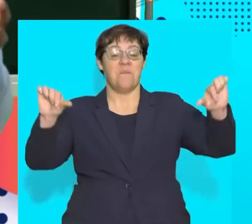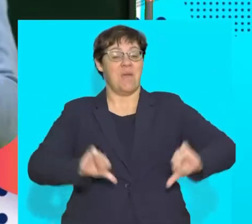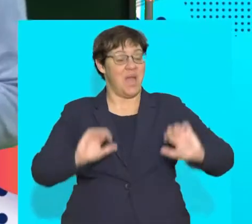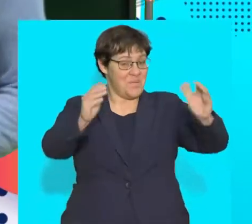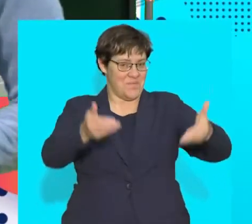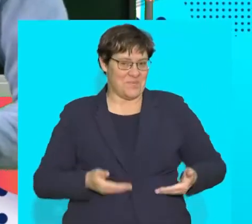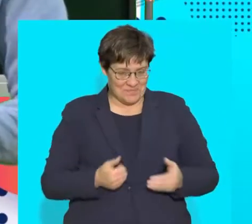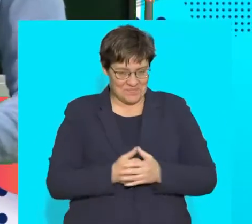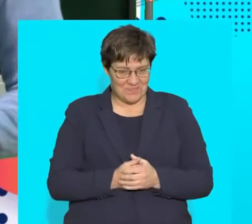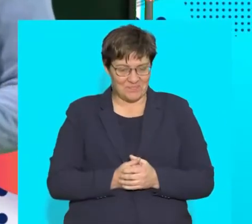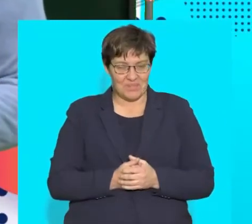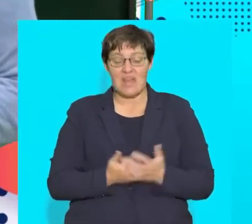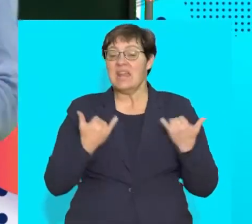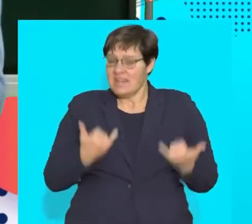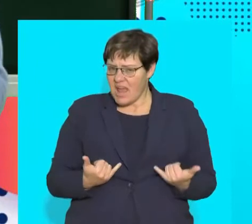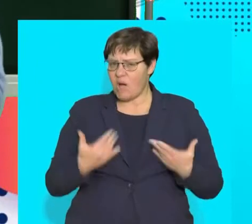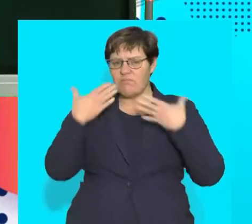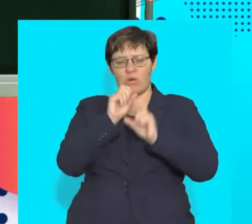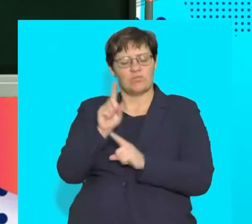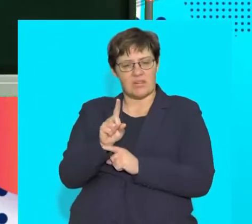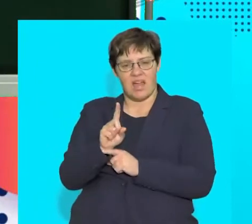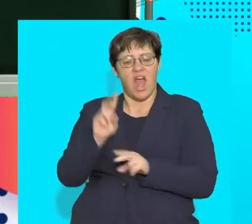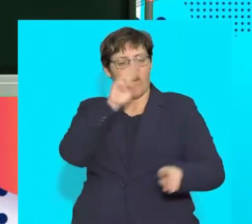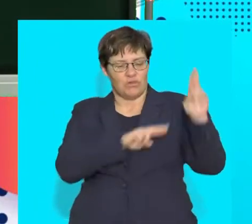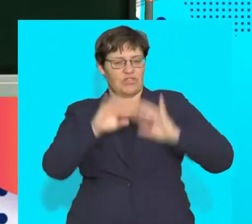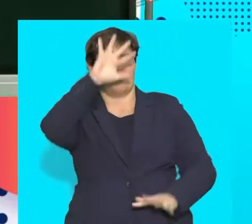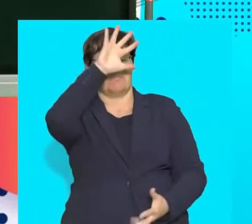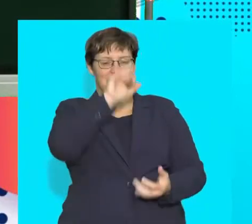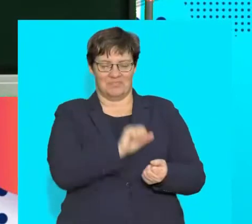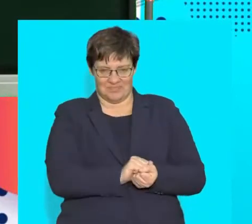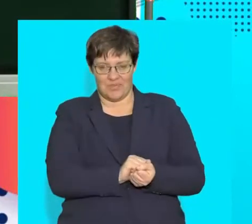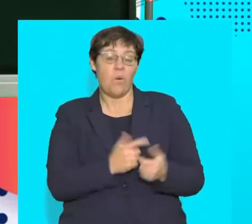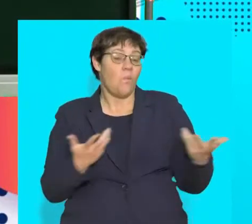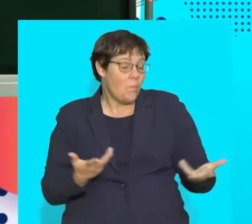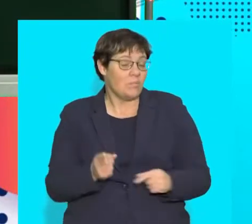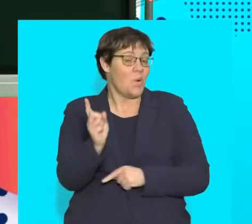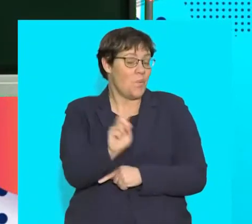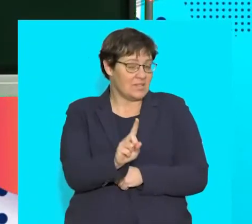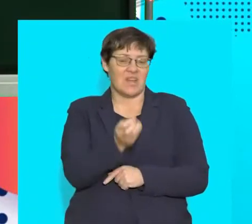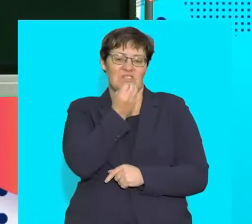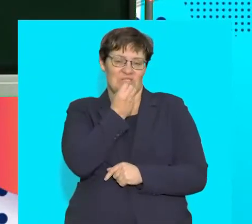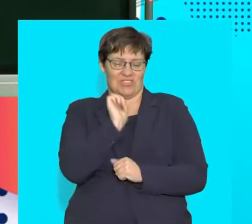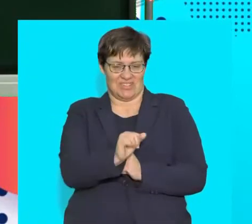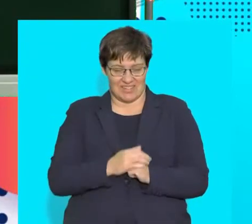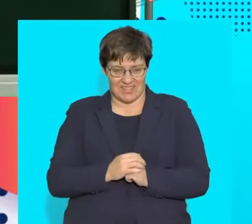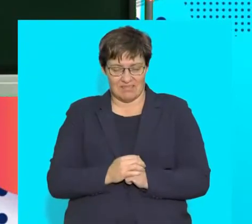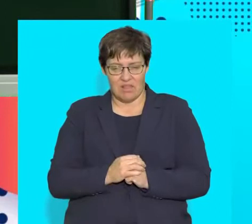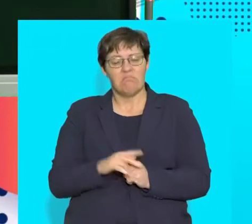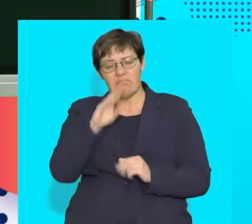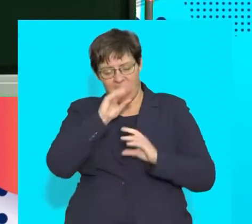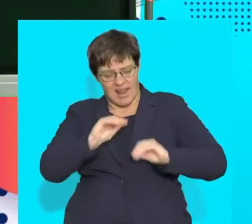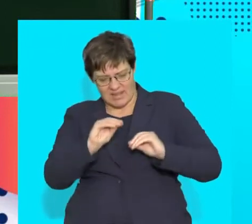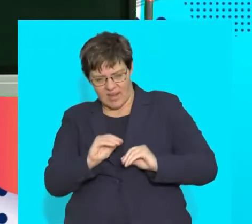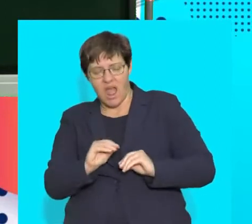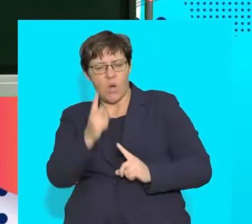Welcome back, life science learners. In our segment now, we wrap up our revision on nutrition. Let's get straight into the